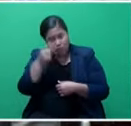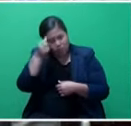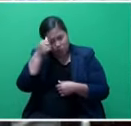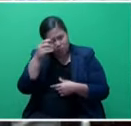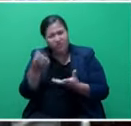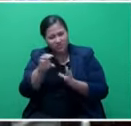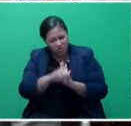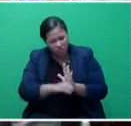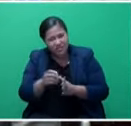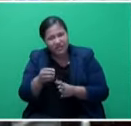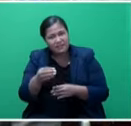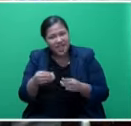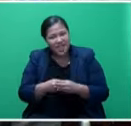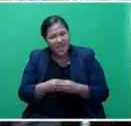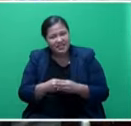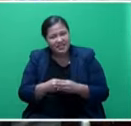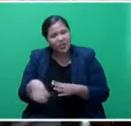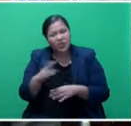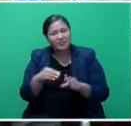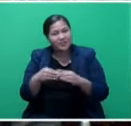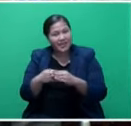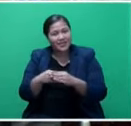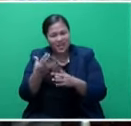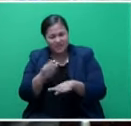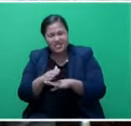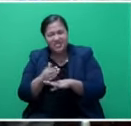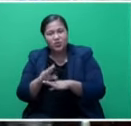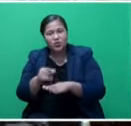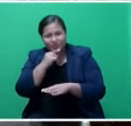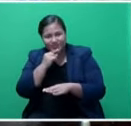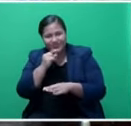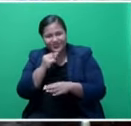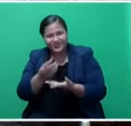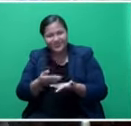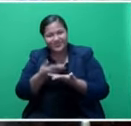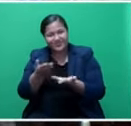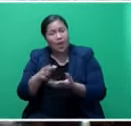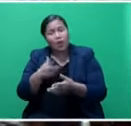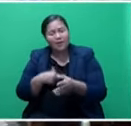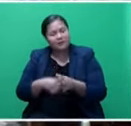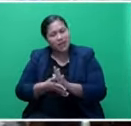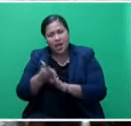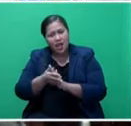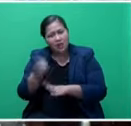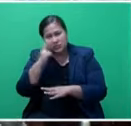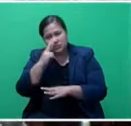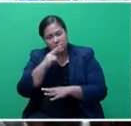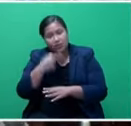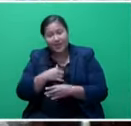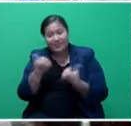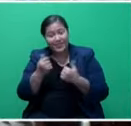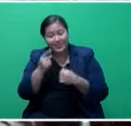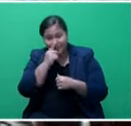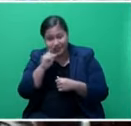commercial banks, view these areas of lending highly risky, a lot of these people who